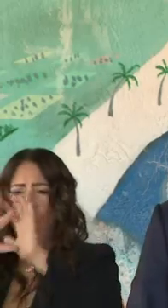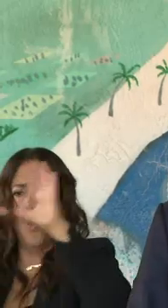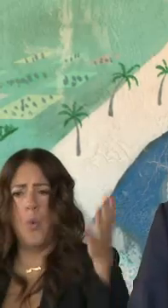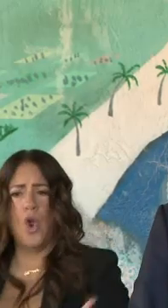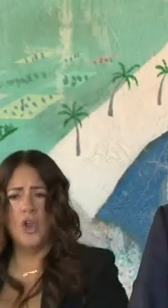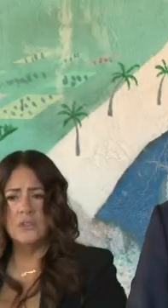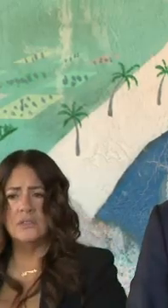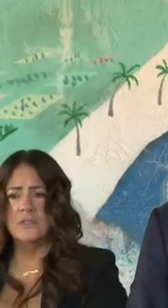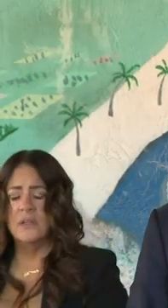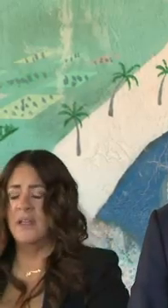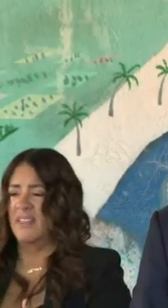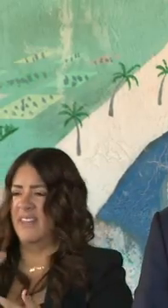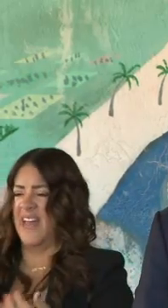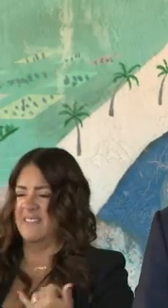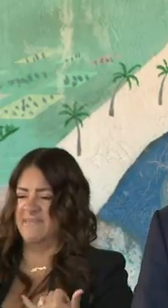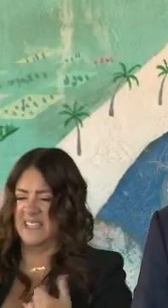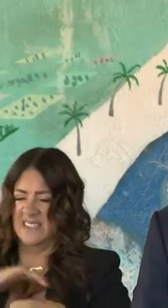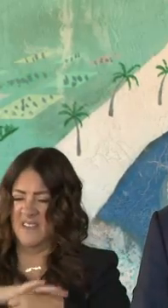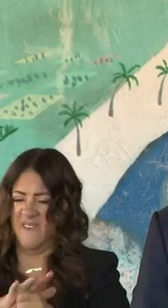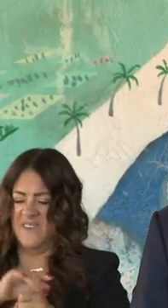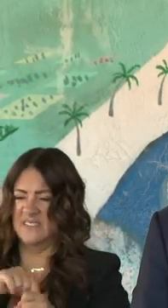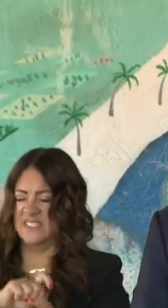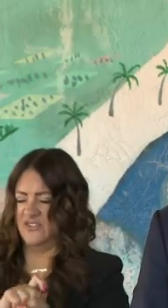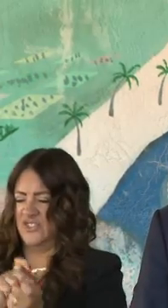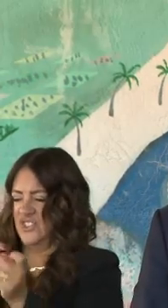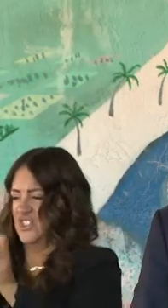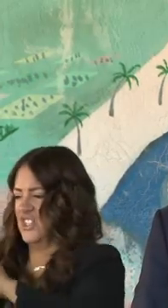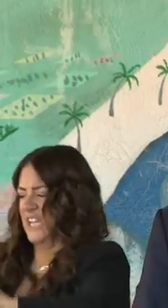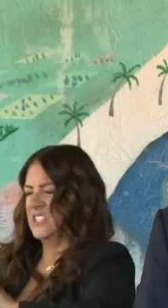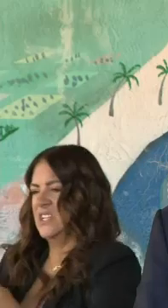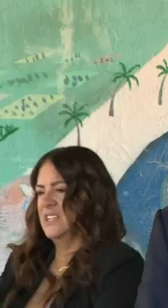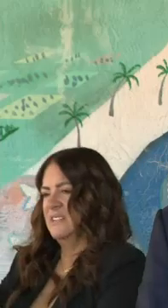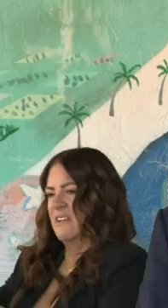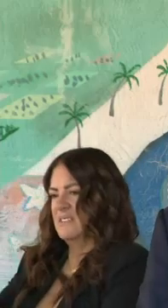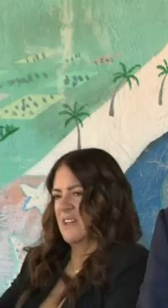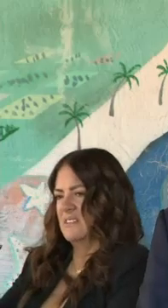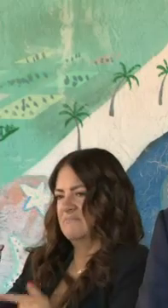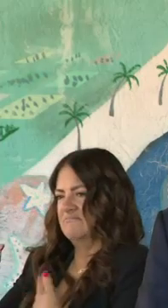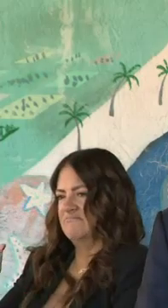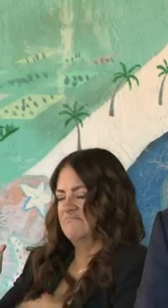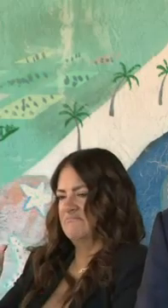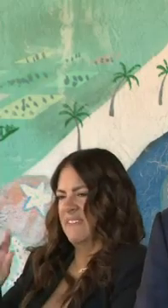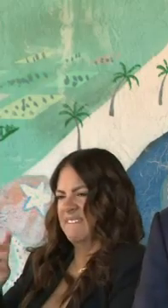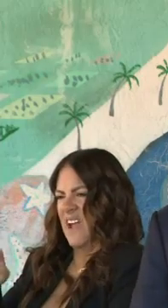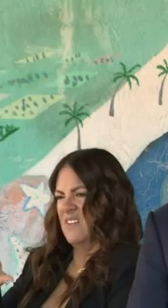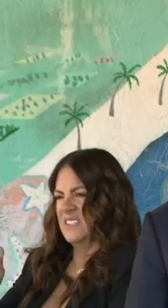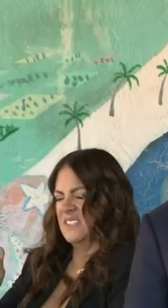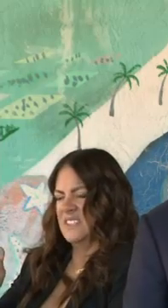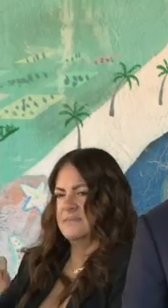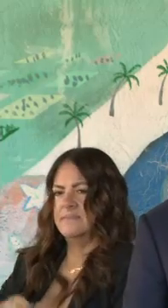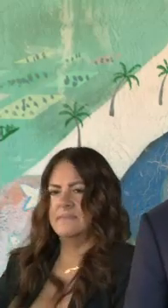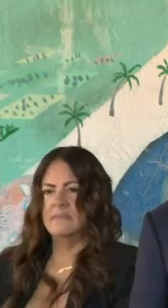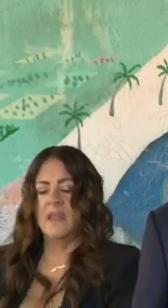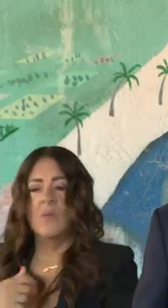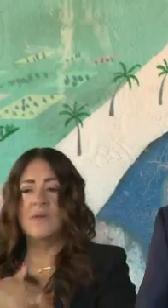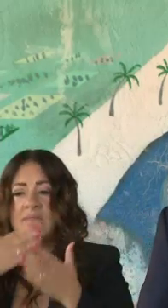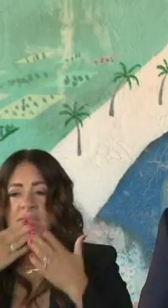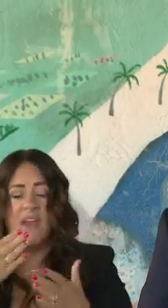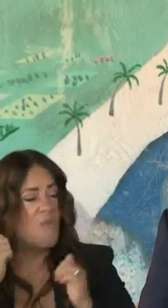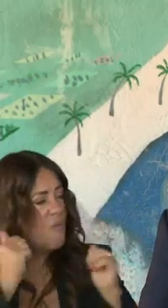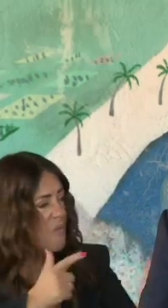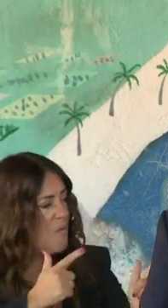latest mutation, the Delta mutation in our state. So that's the announcement today, I want to thank all our partners,